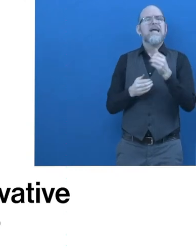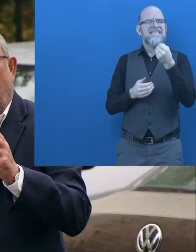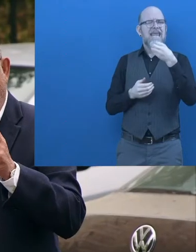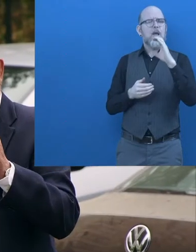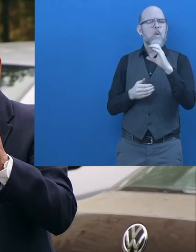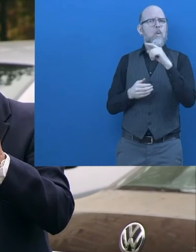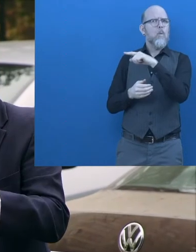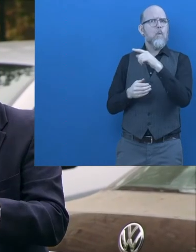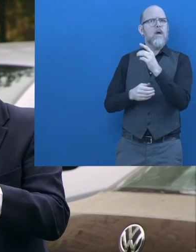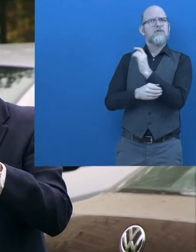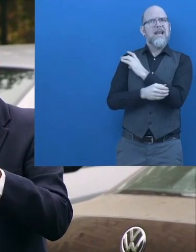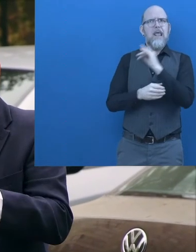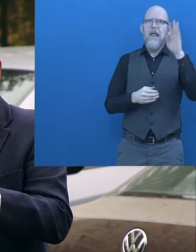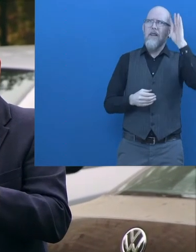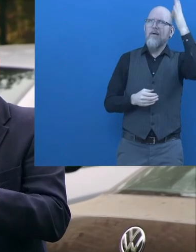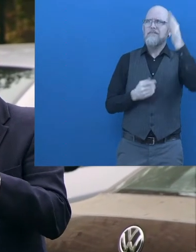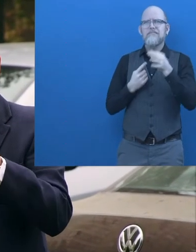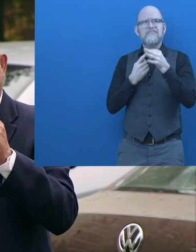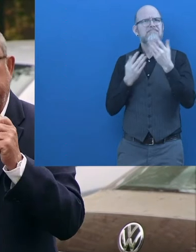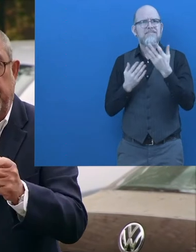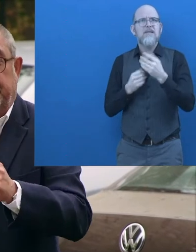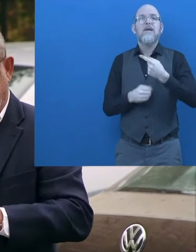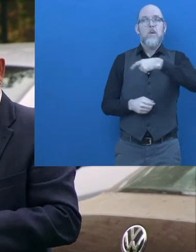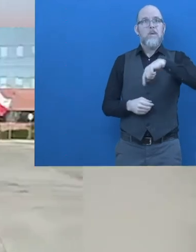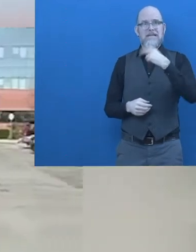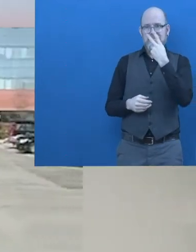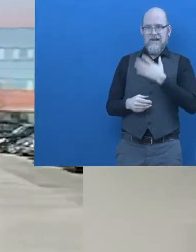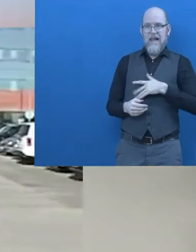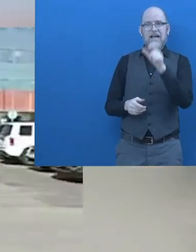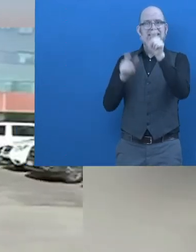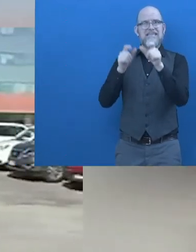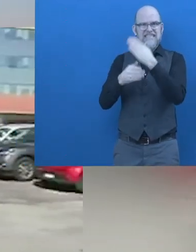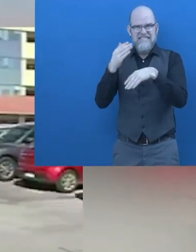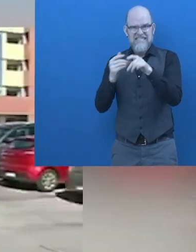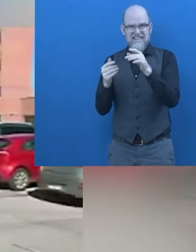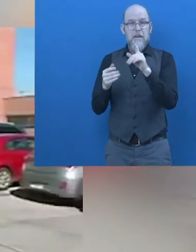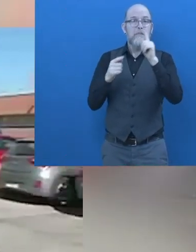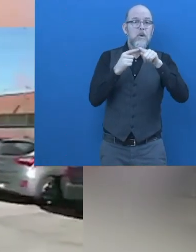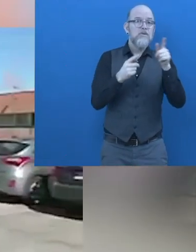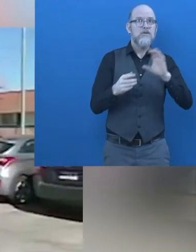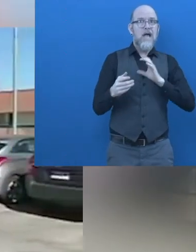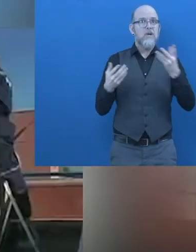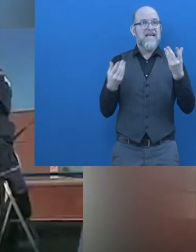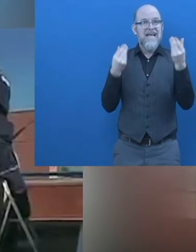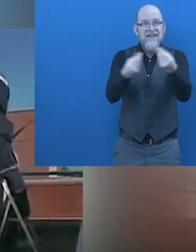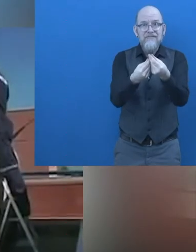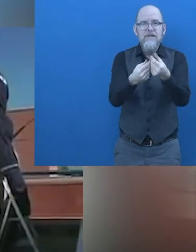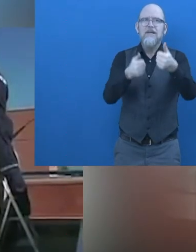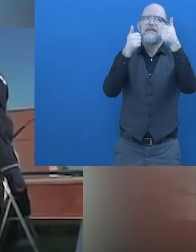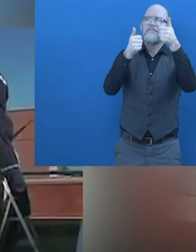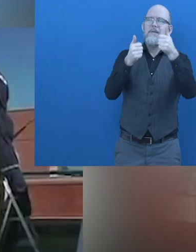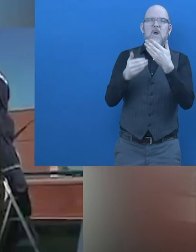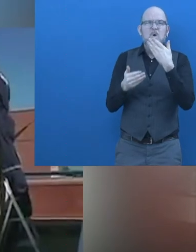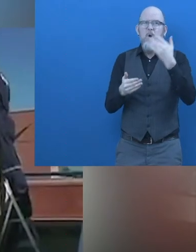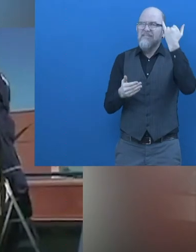Chile? We are mixing needs and opportunities. It is a unique idea that allows you